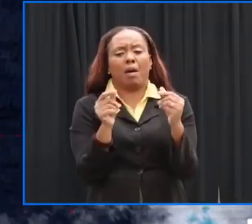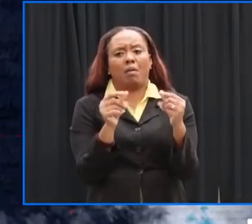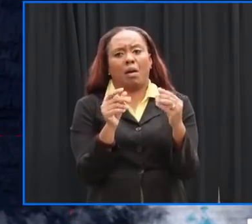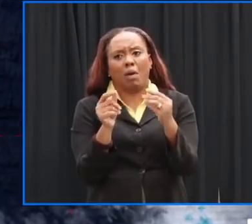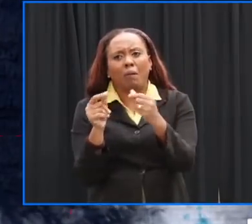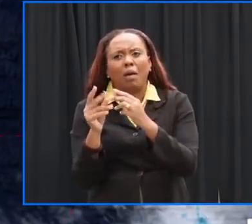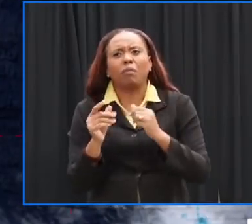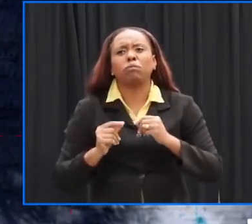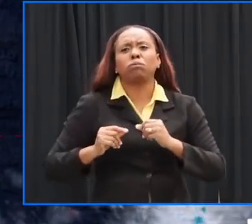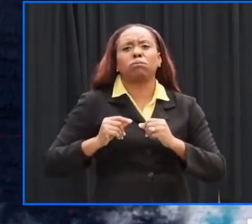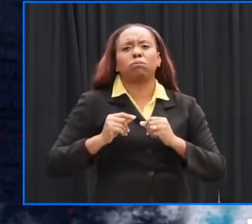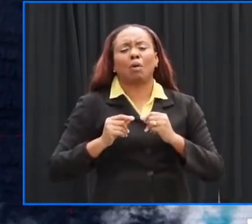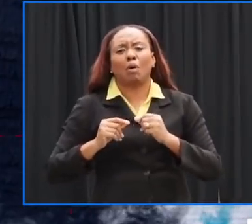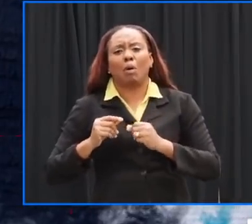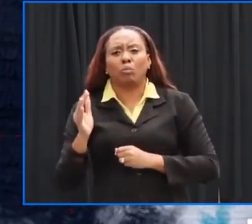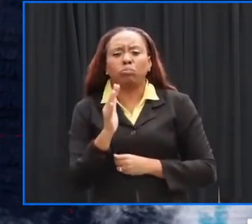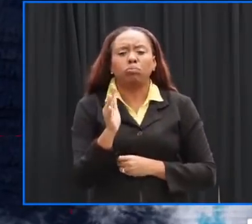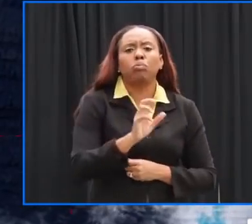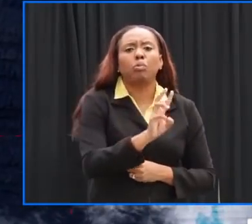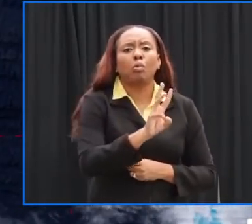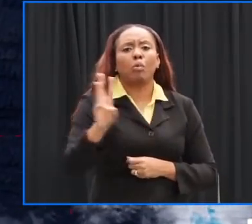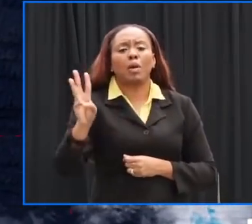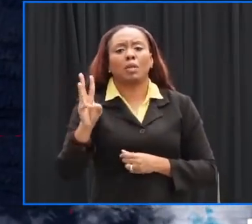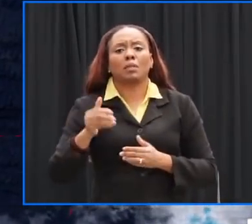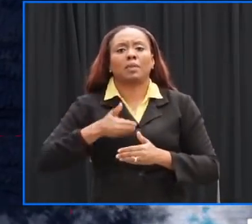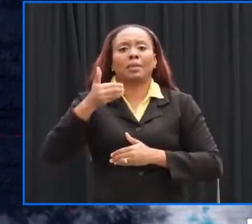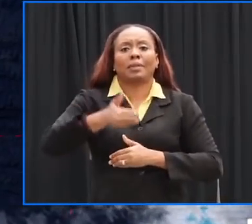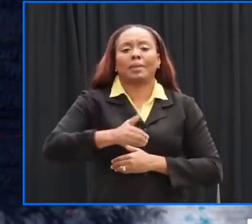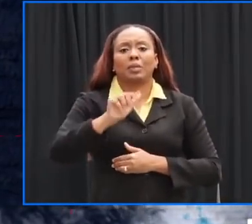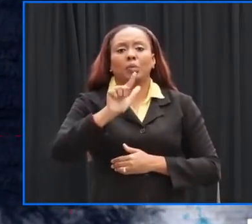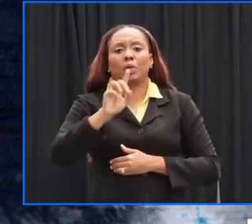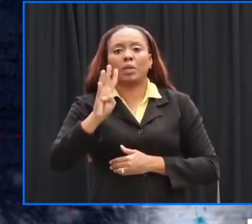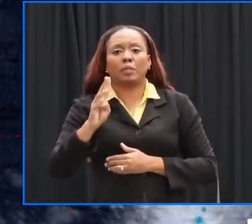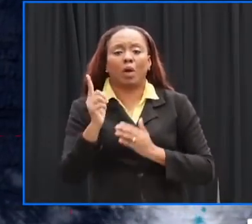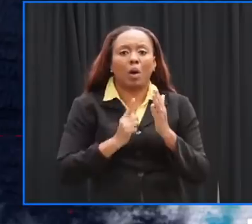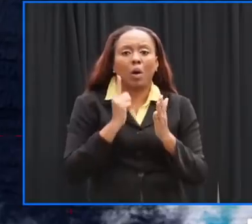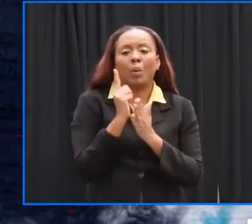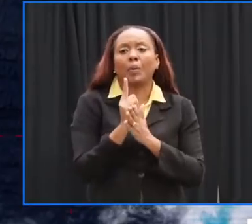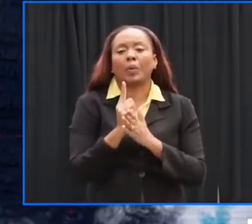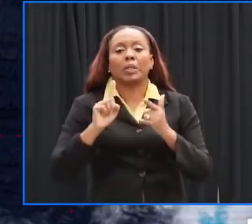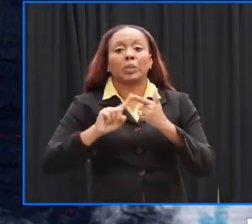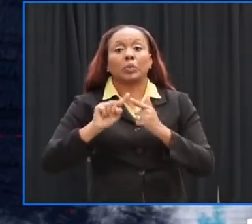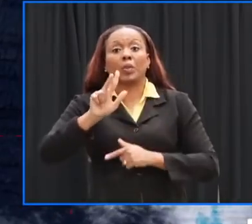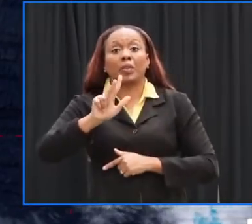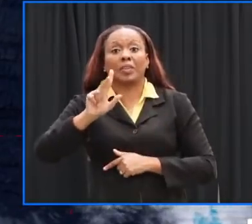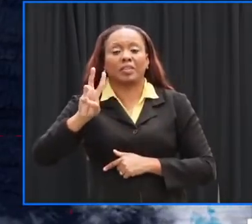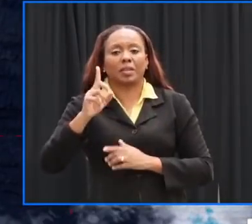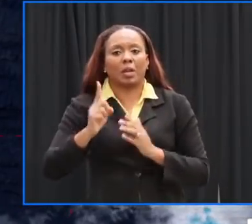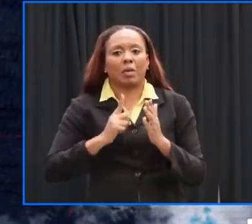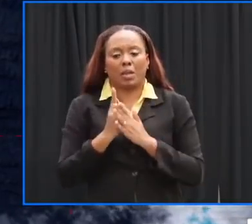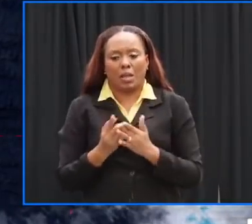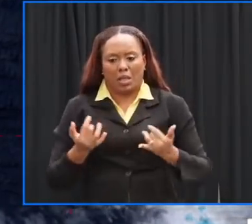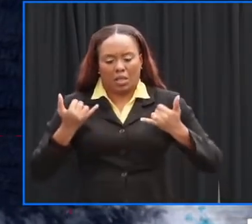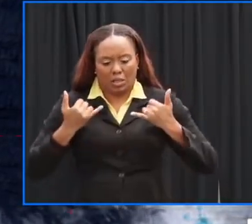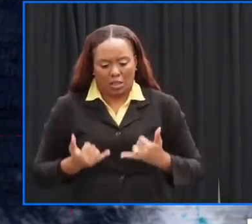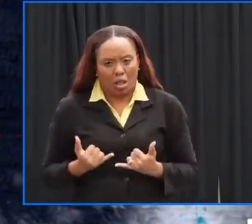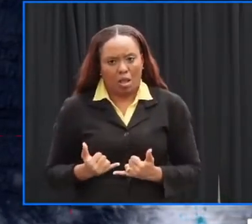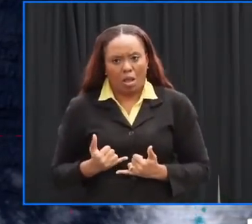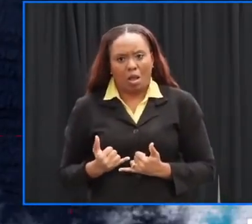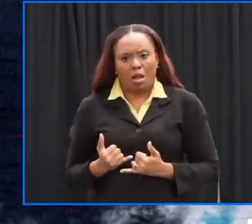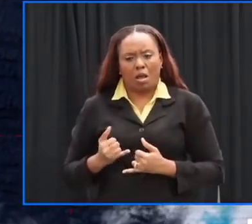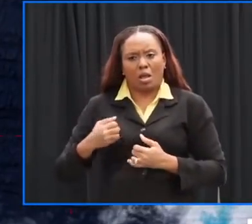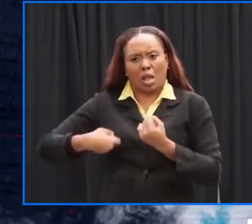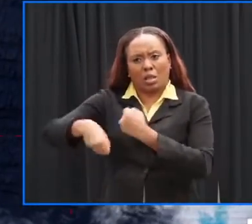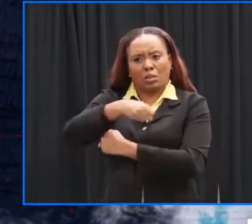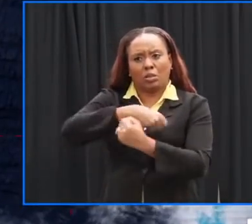northwest is expected over the next 24 to 36 hours on its current forecast track the center of